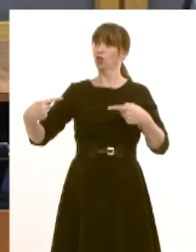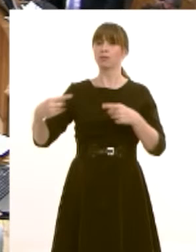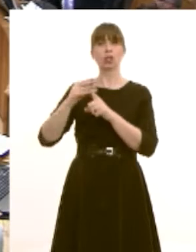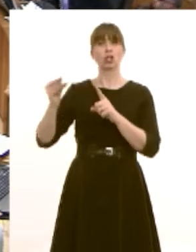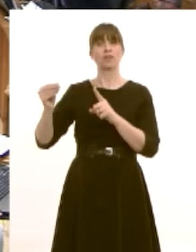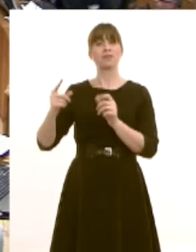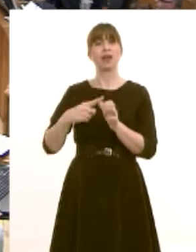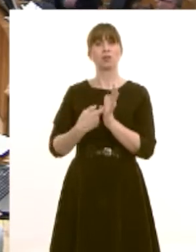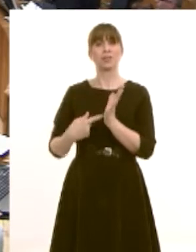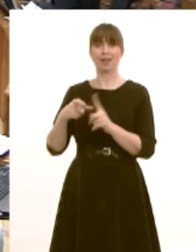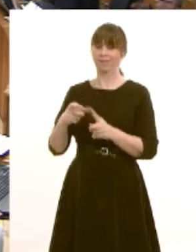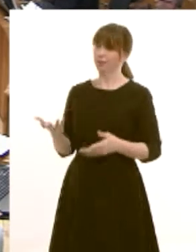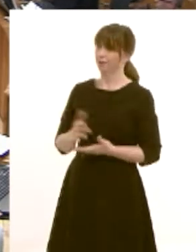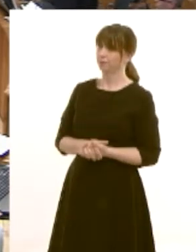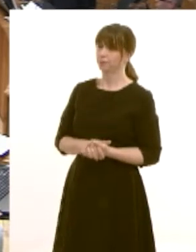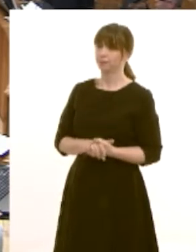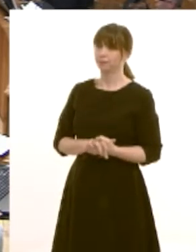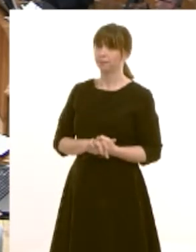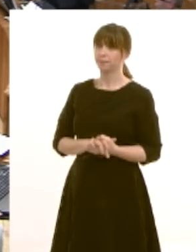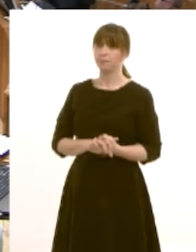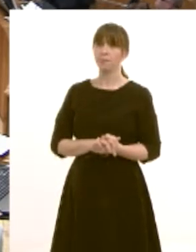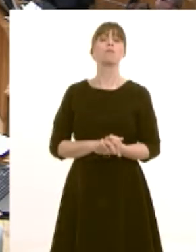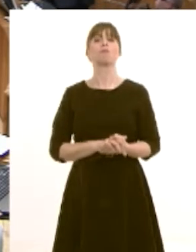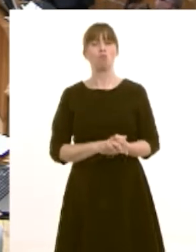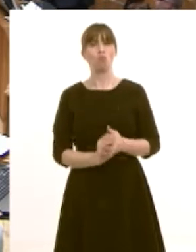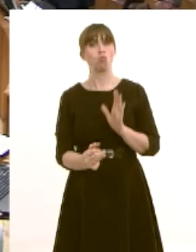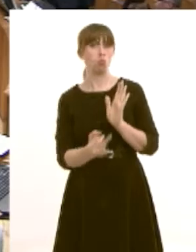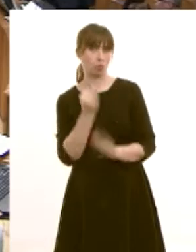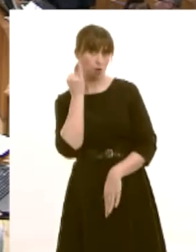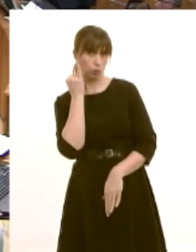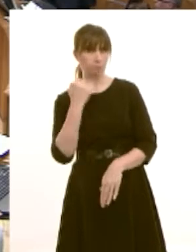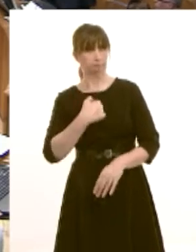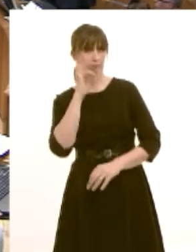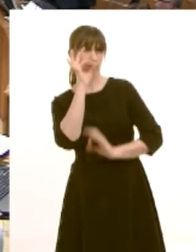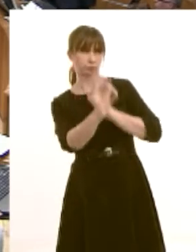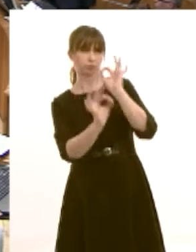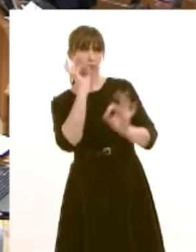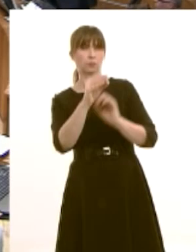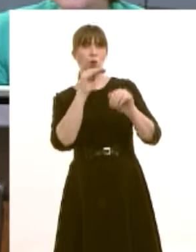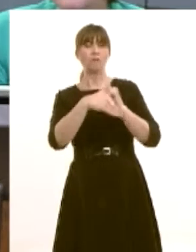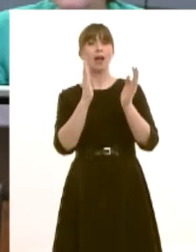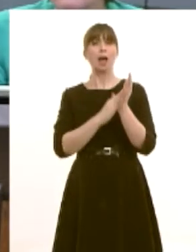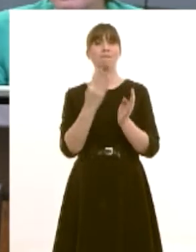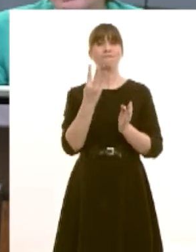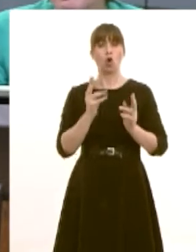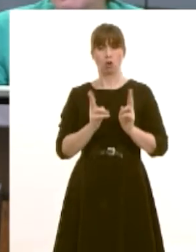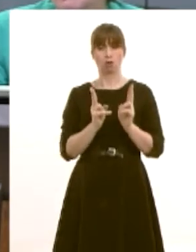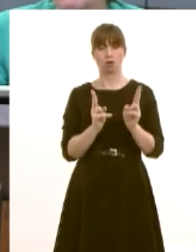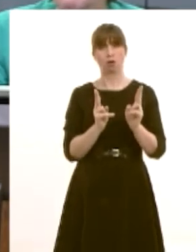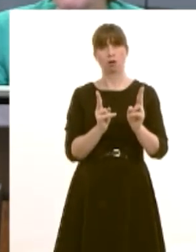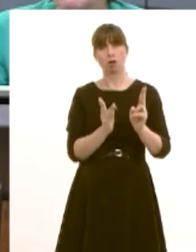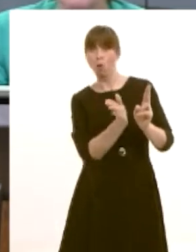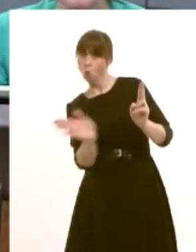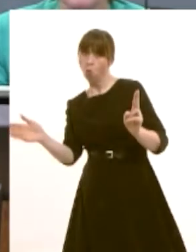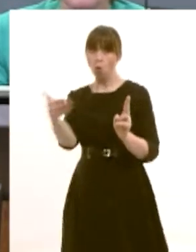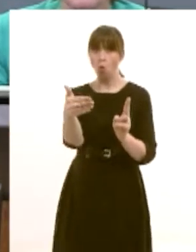thank you uh presiding officer first minister last week i asked you about the m4 relief road and you said that yes